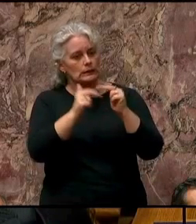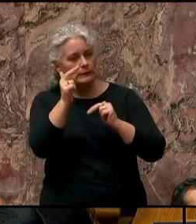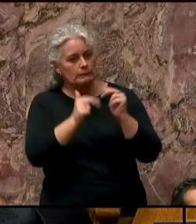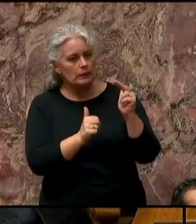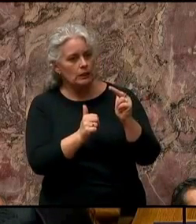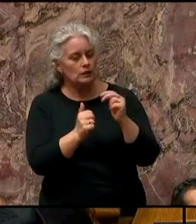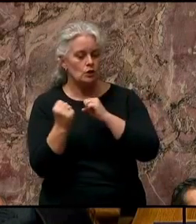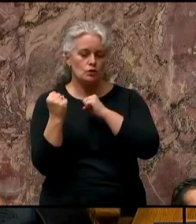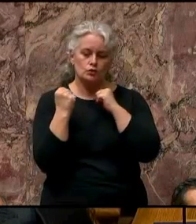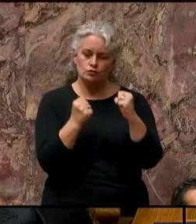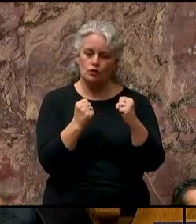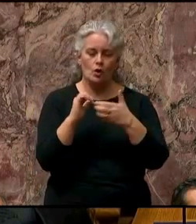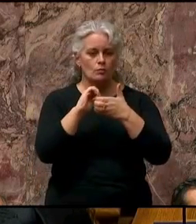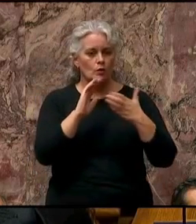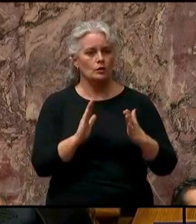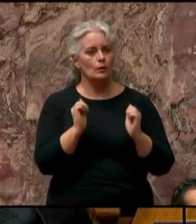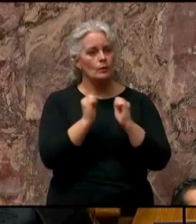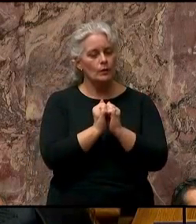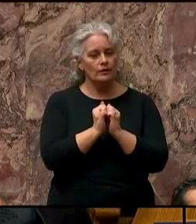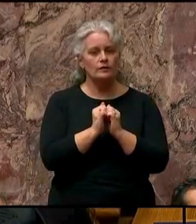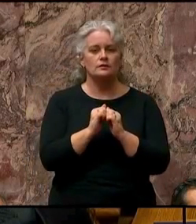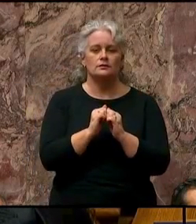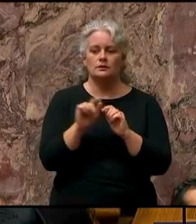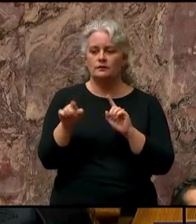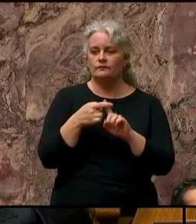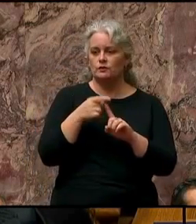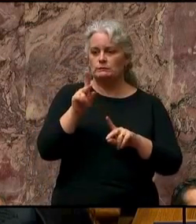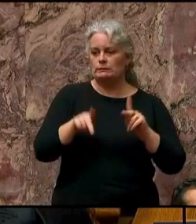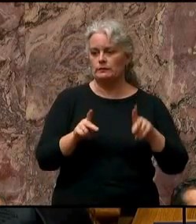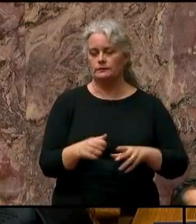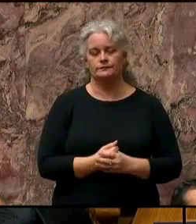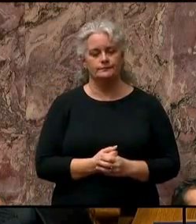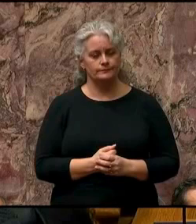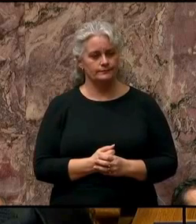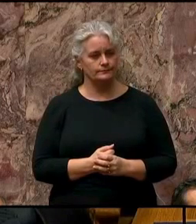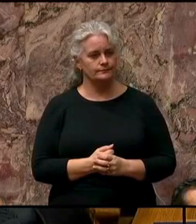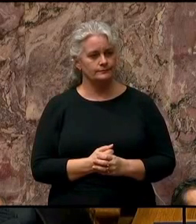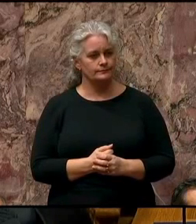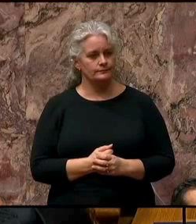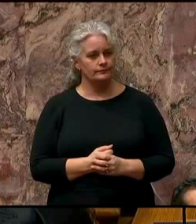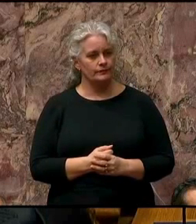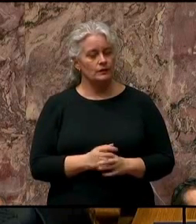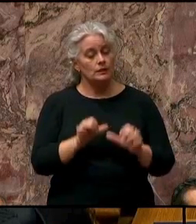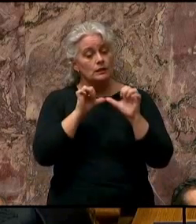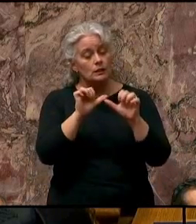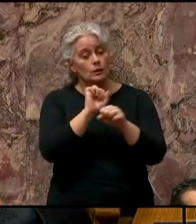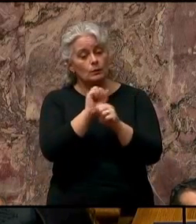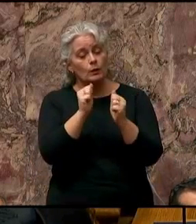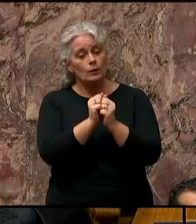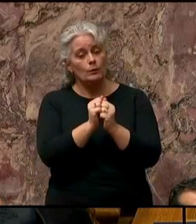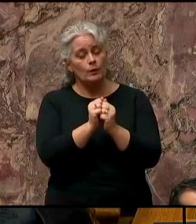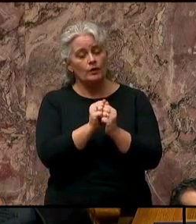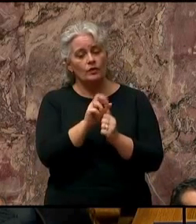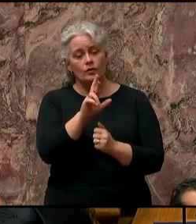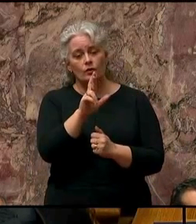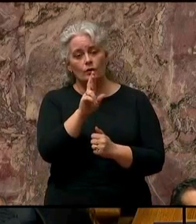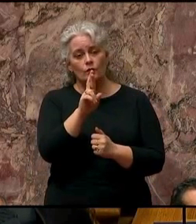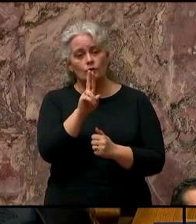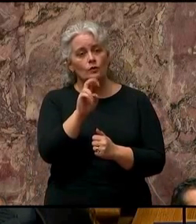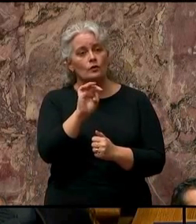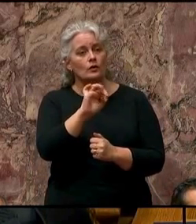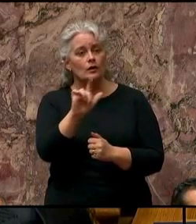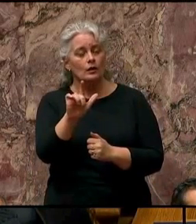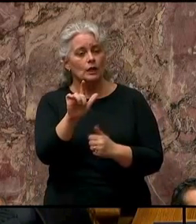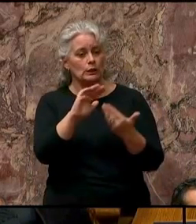progressive partnerships with First Nations. Your government will continue to work with rural communities across the province,